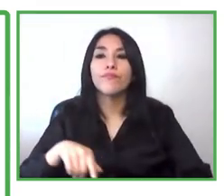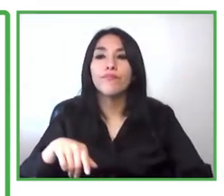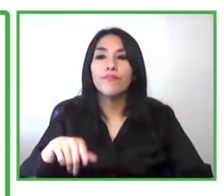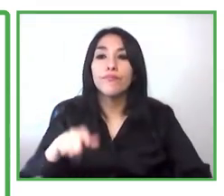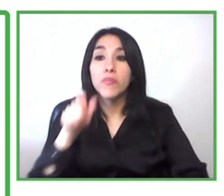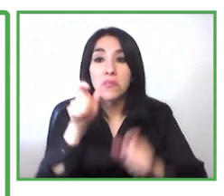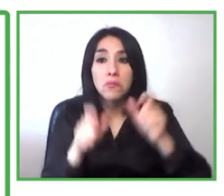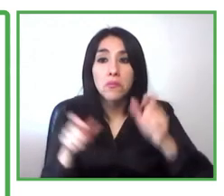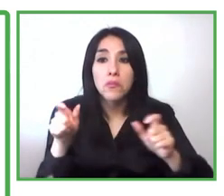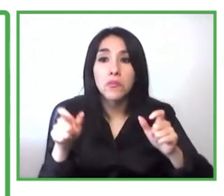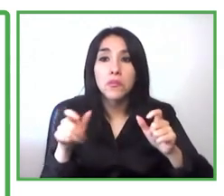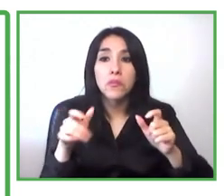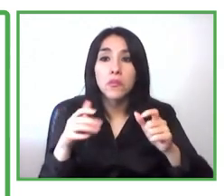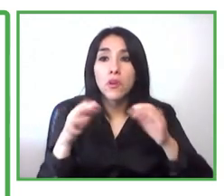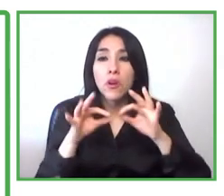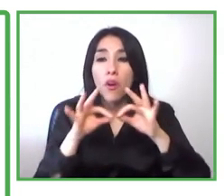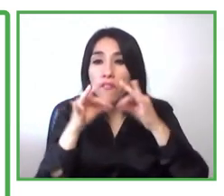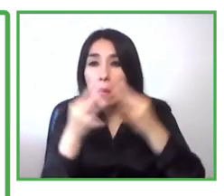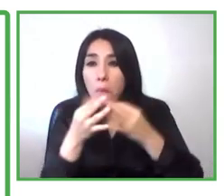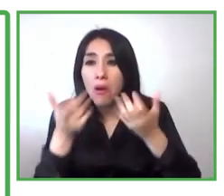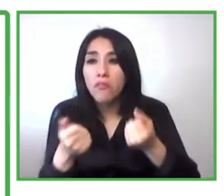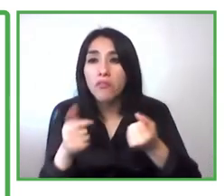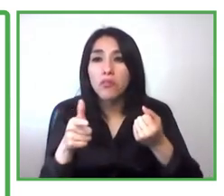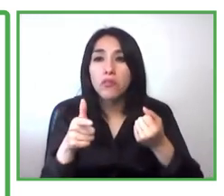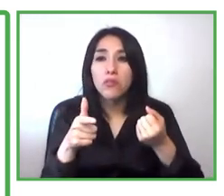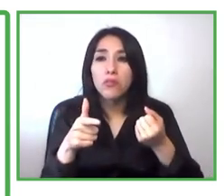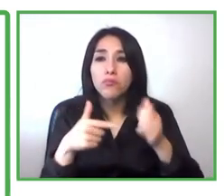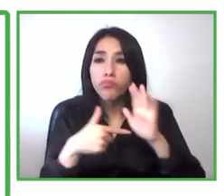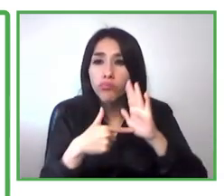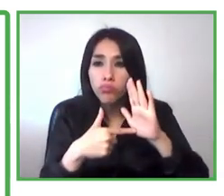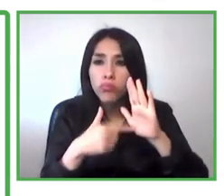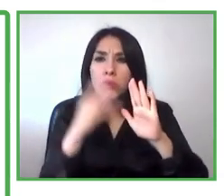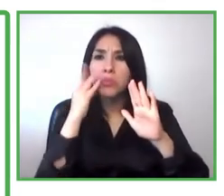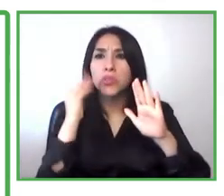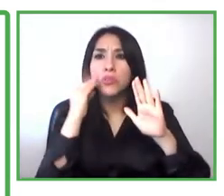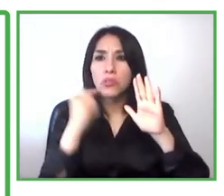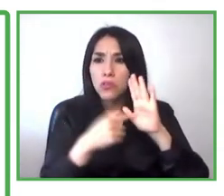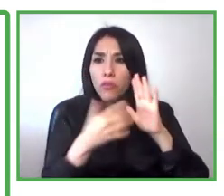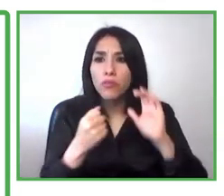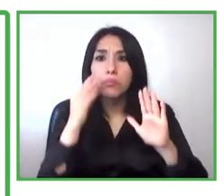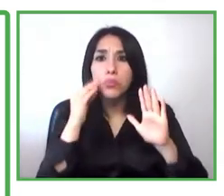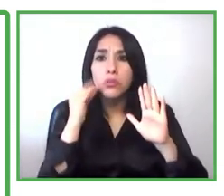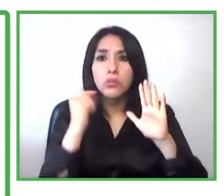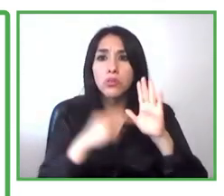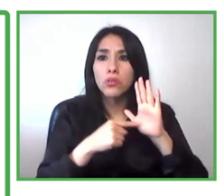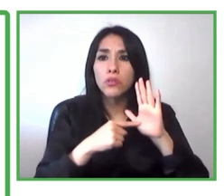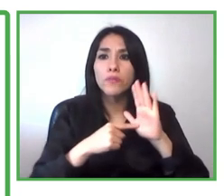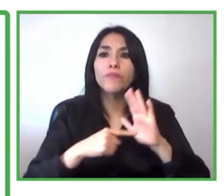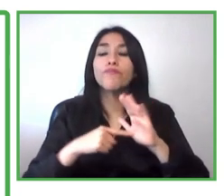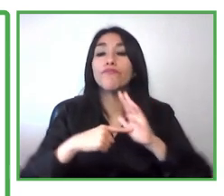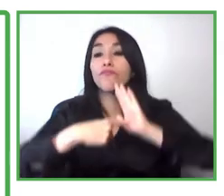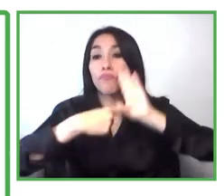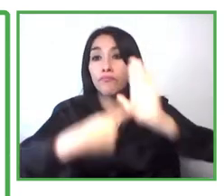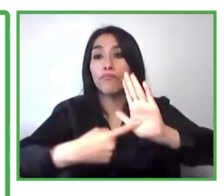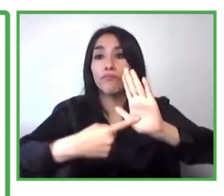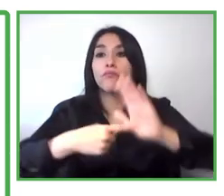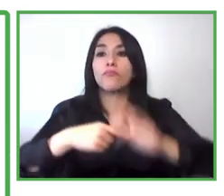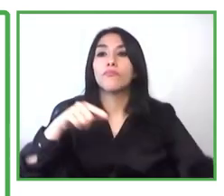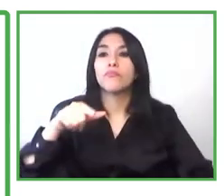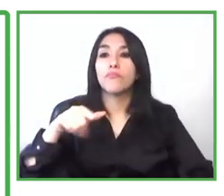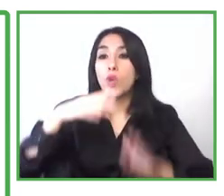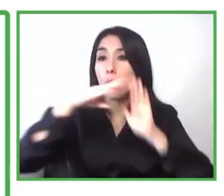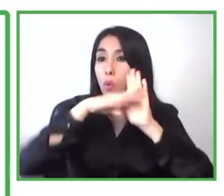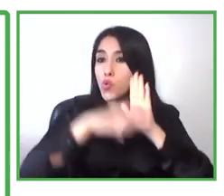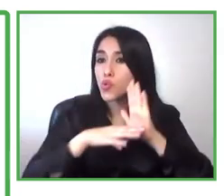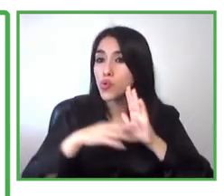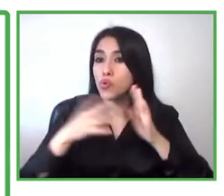that today our program can be uh successfully yeah in term of the problem that we are trying to